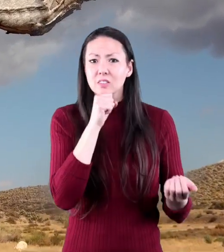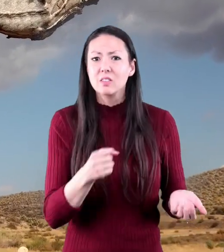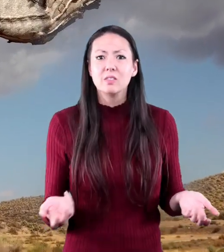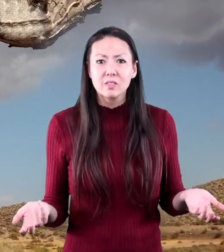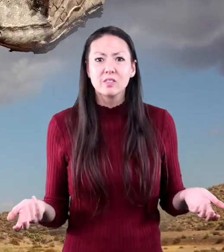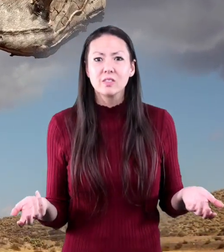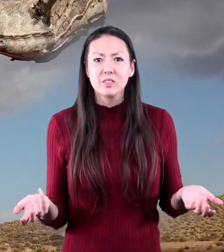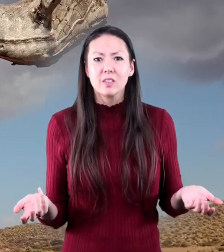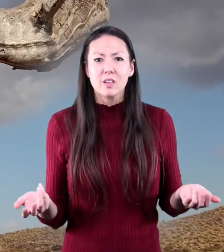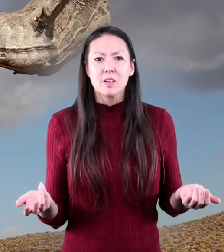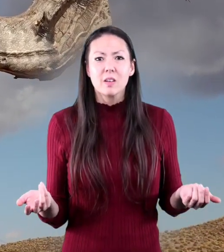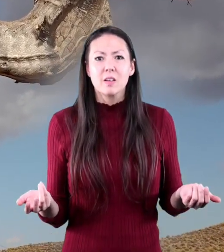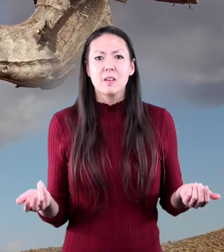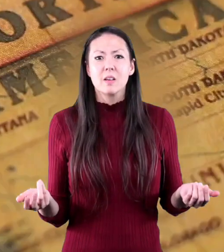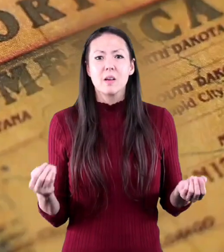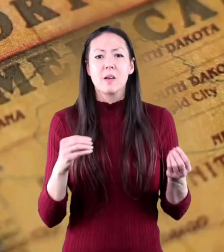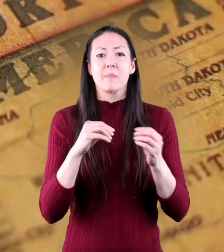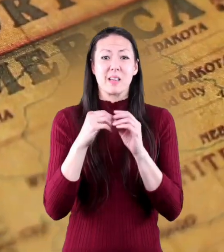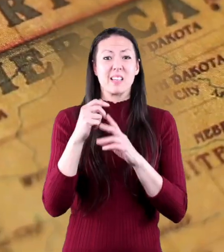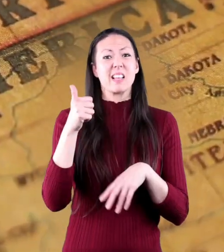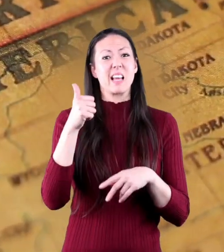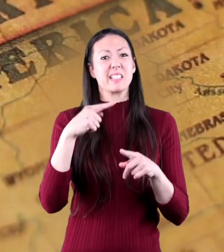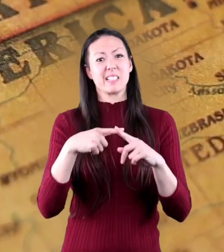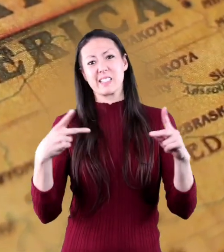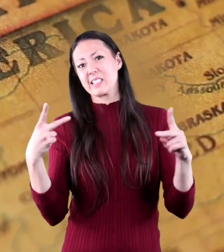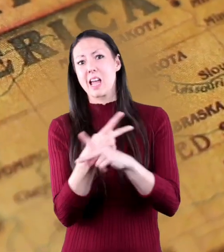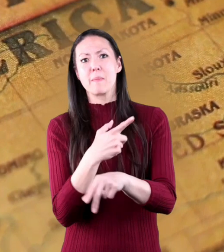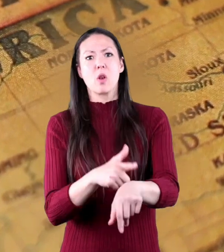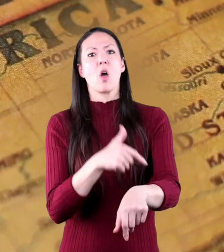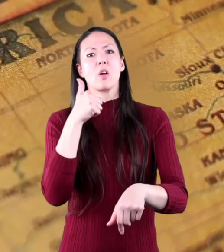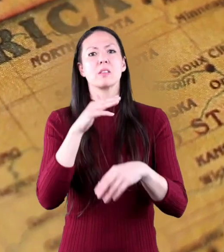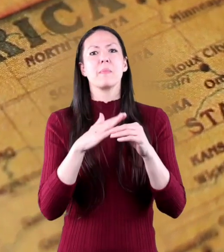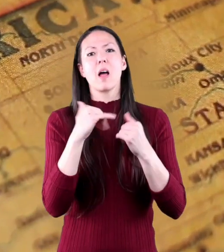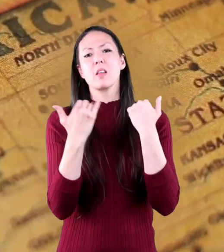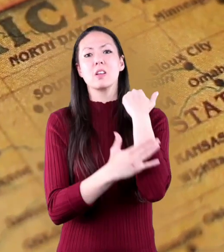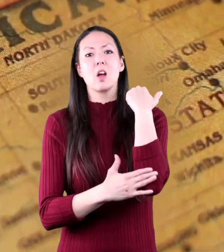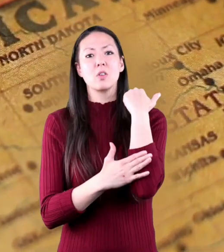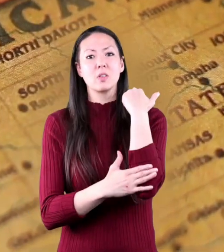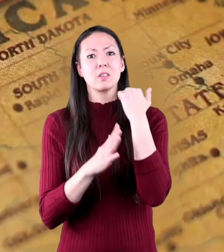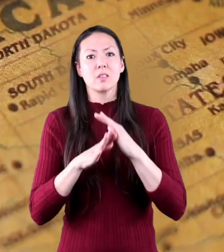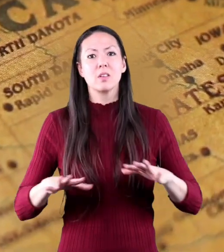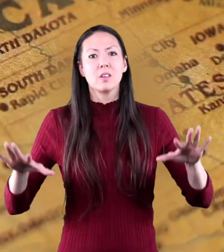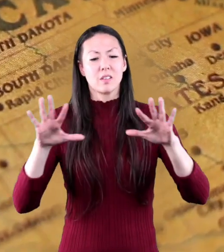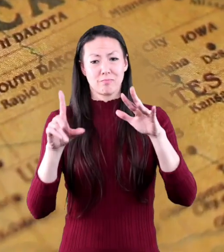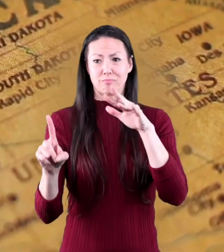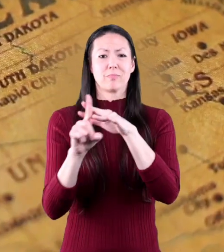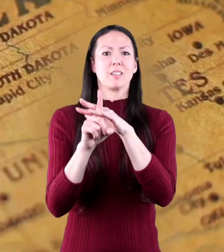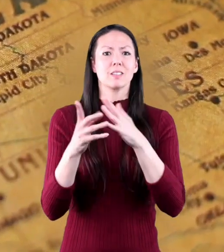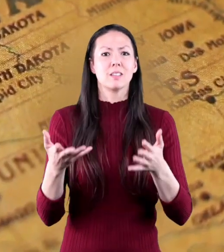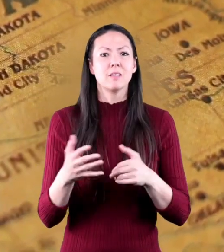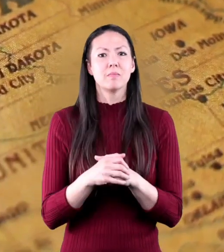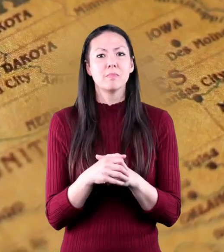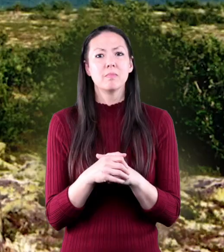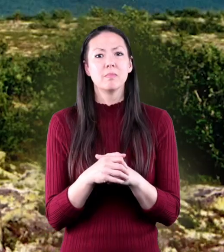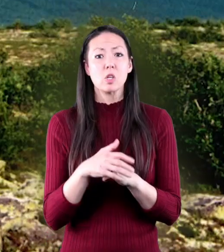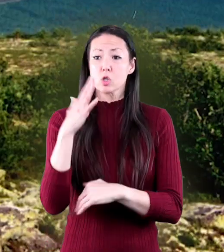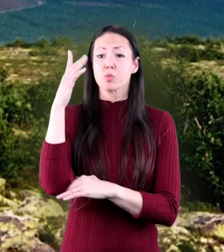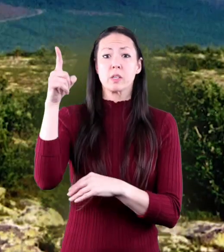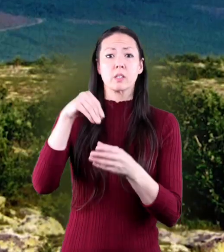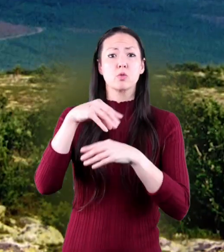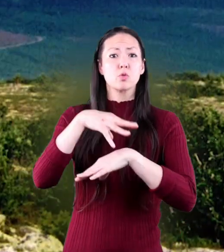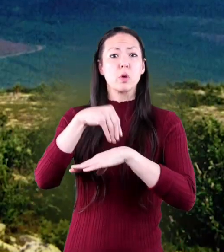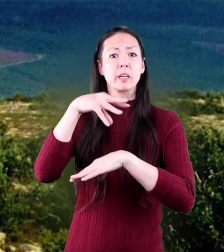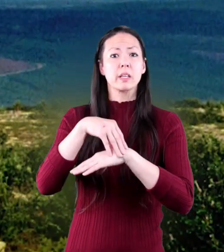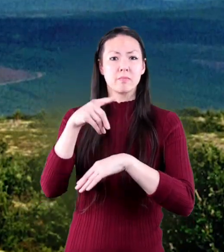4,000 years, which is more than 10 times longer than in some countries like the United States have existed. There's